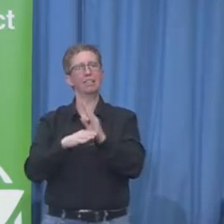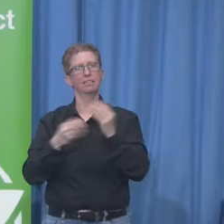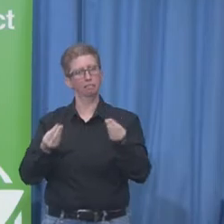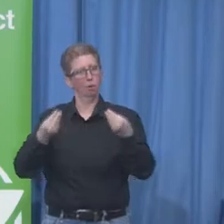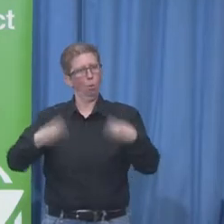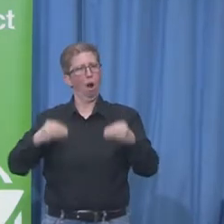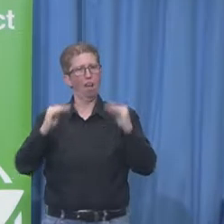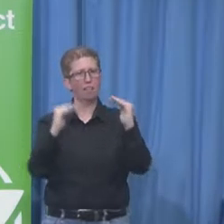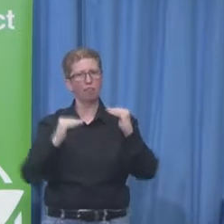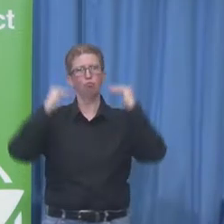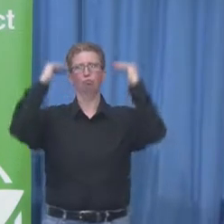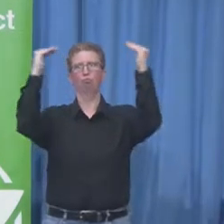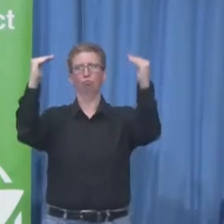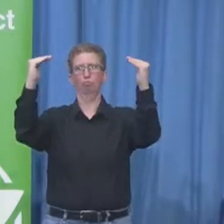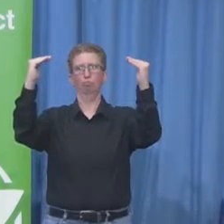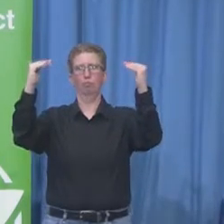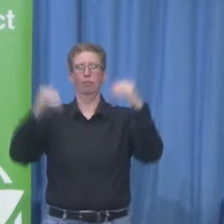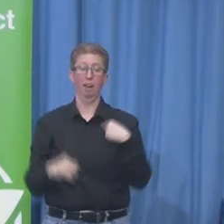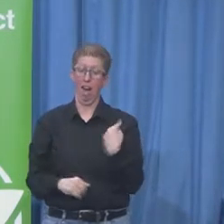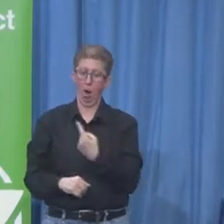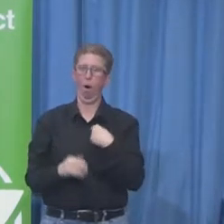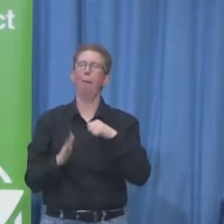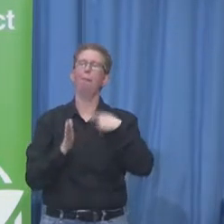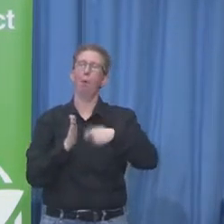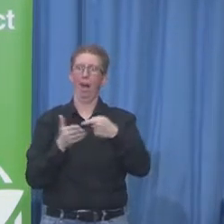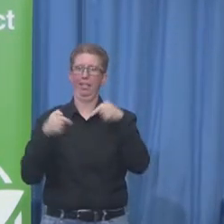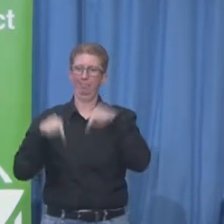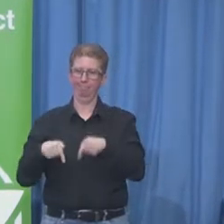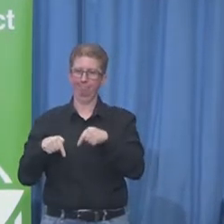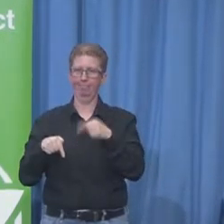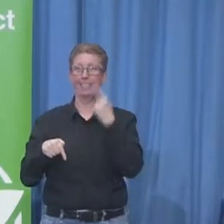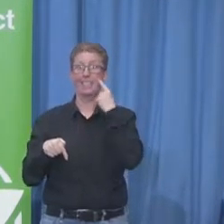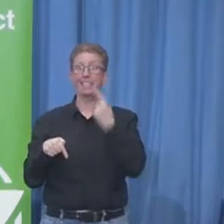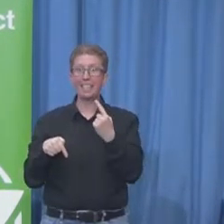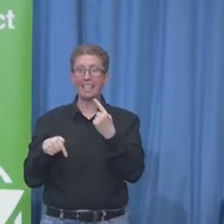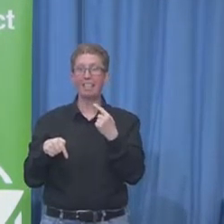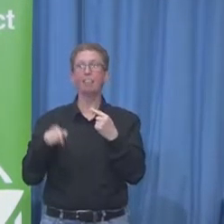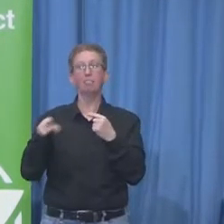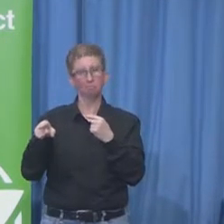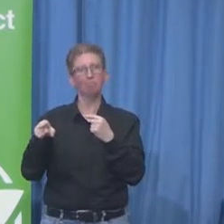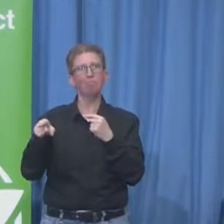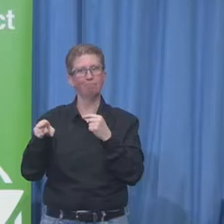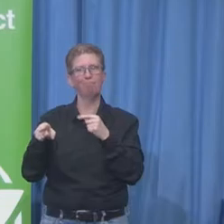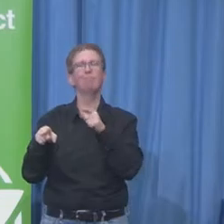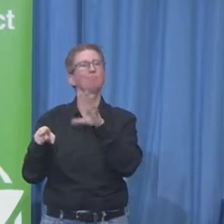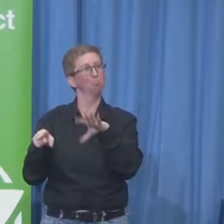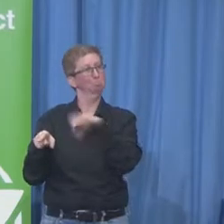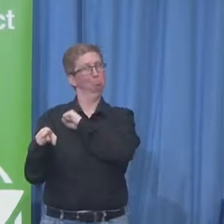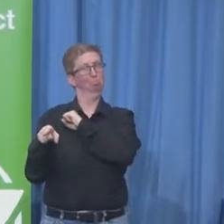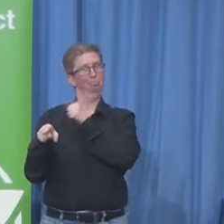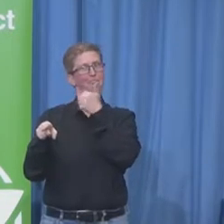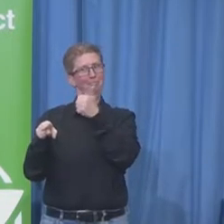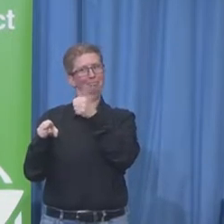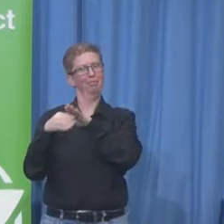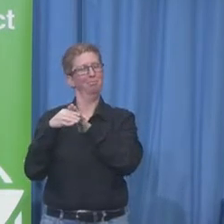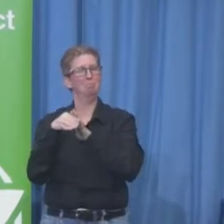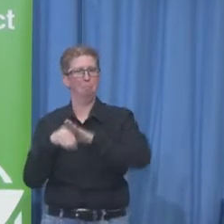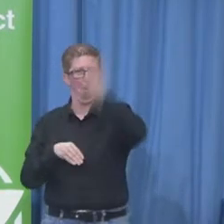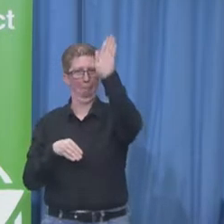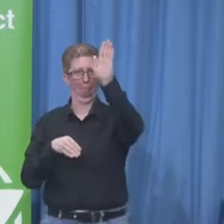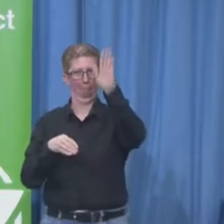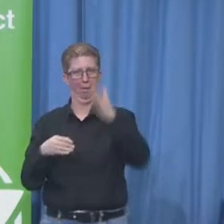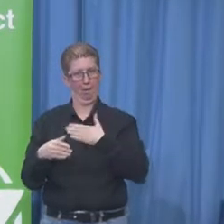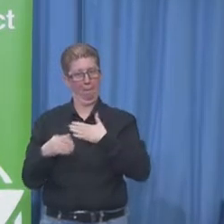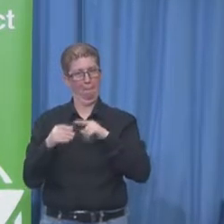So, of course, once we had success, we had more success. And all of a sudden, business leaders thought, this is not only a good thing to do, it's